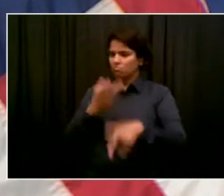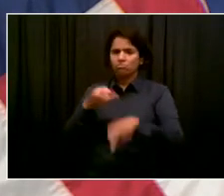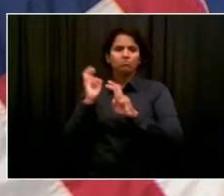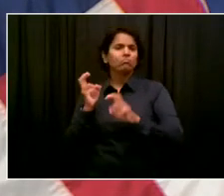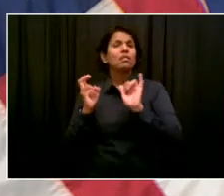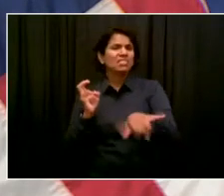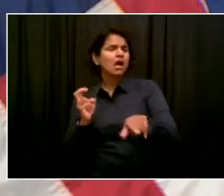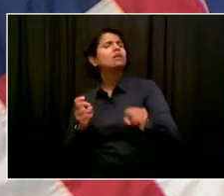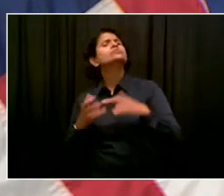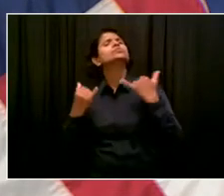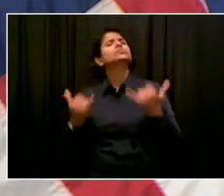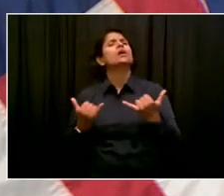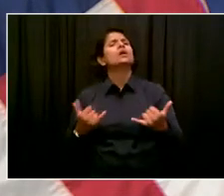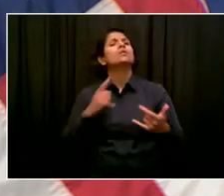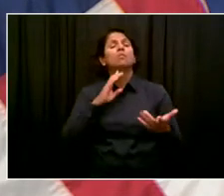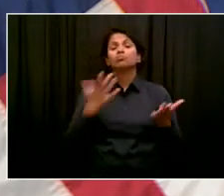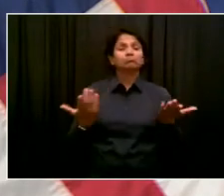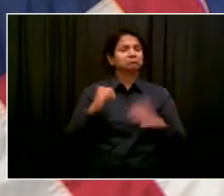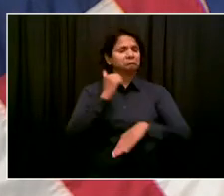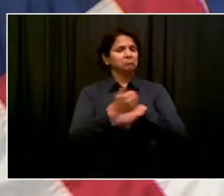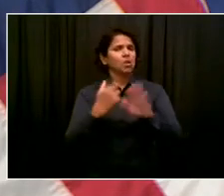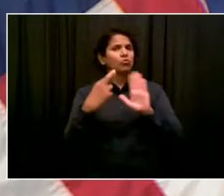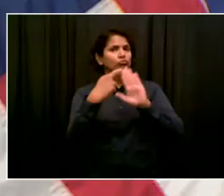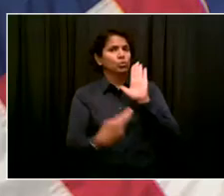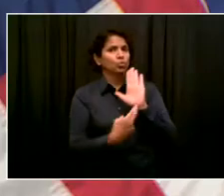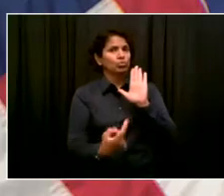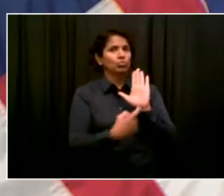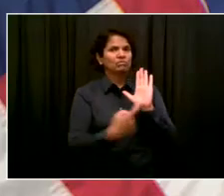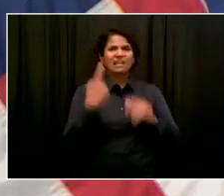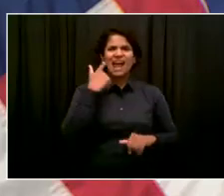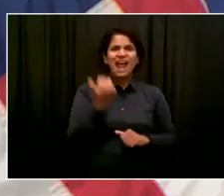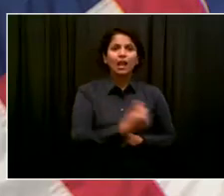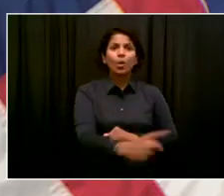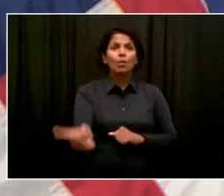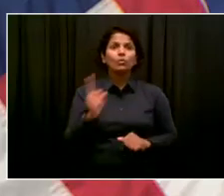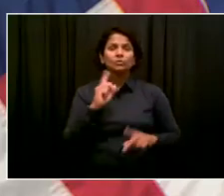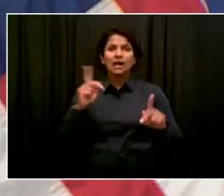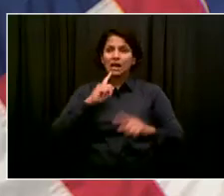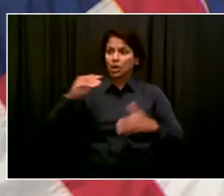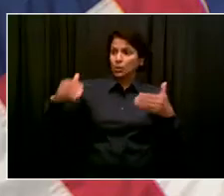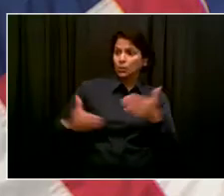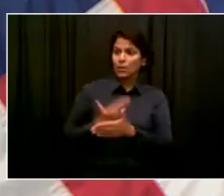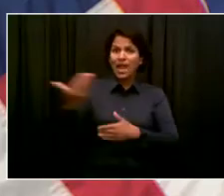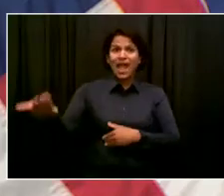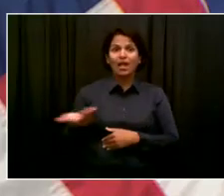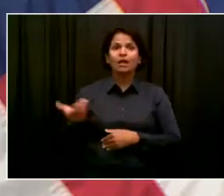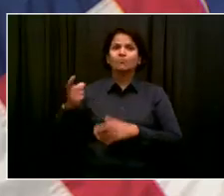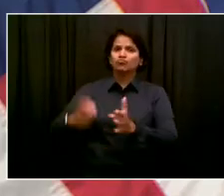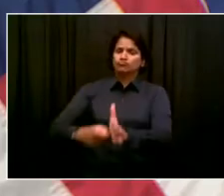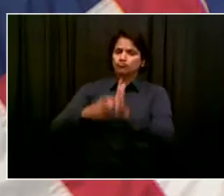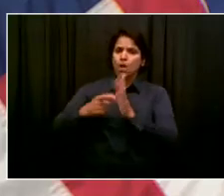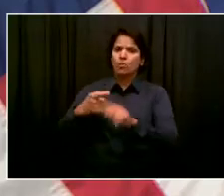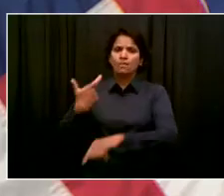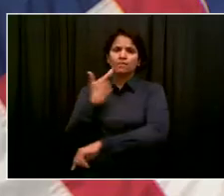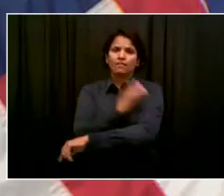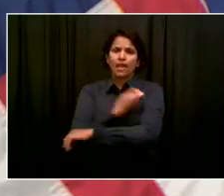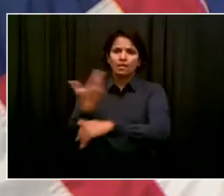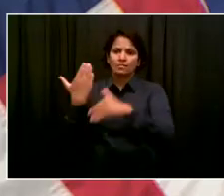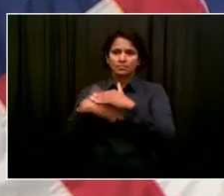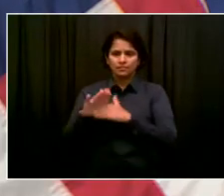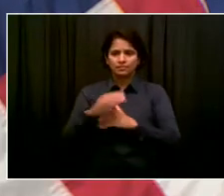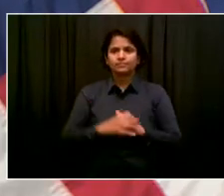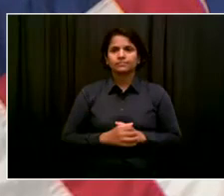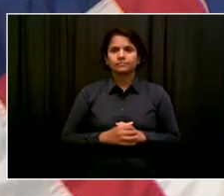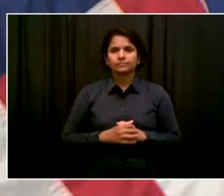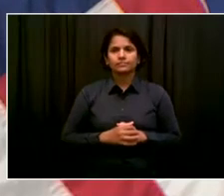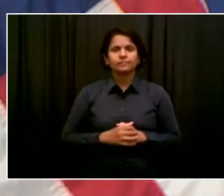said, every activity is safer once you're vaccinated. While vaccination may be, quote-unquote, for the